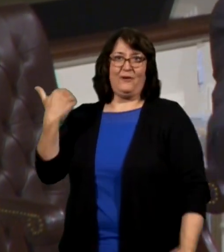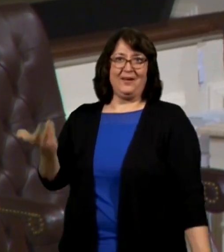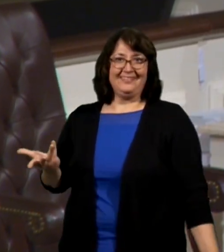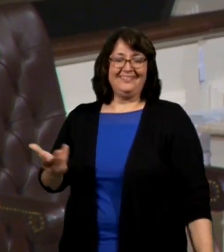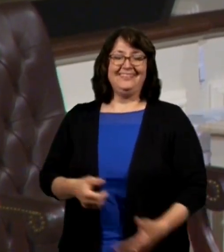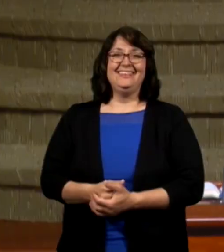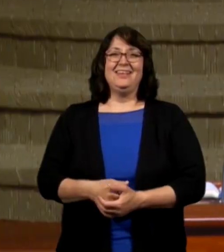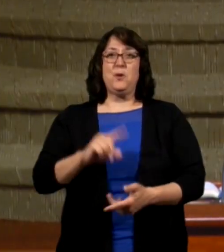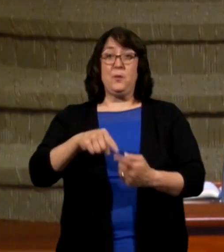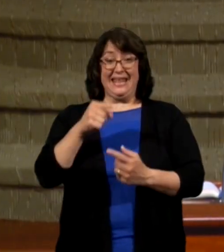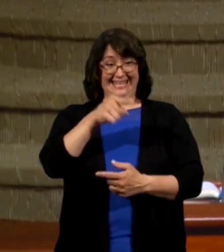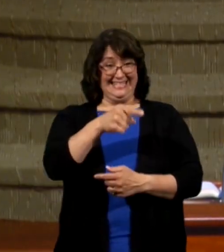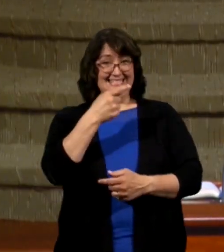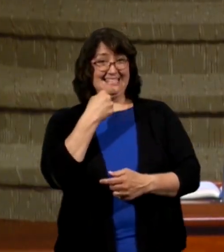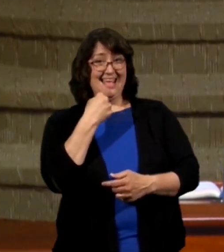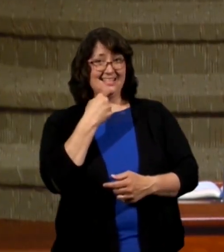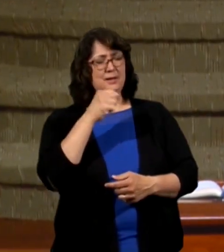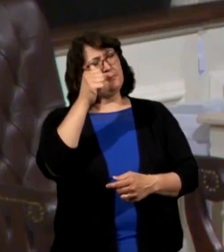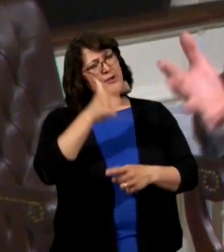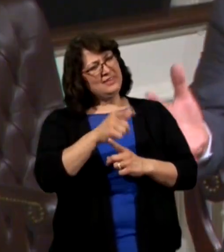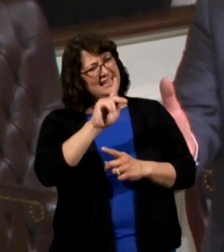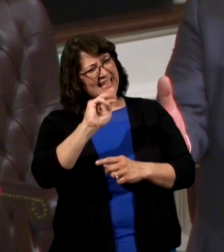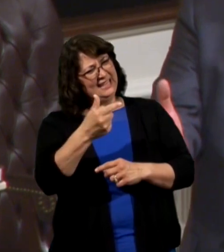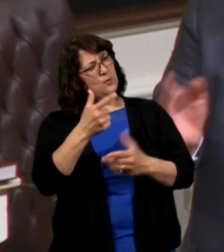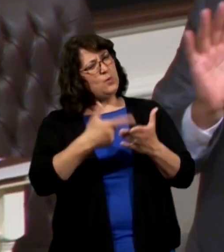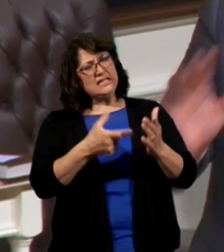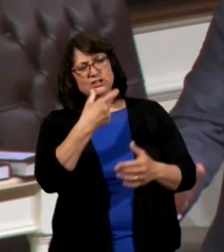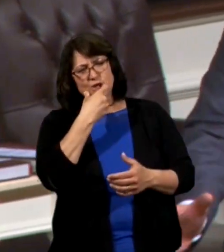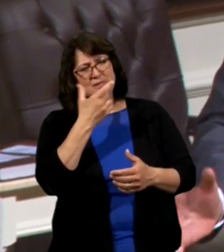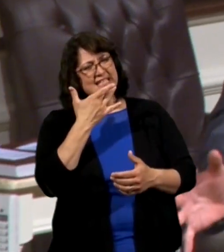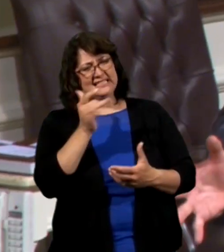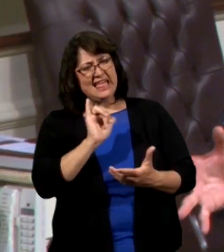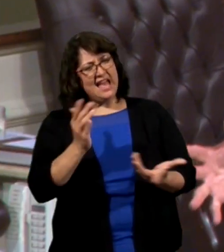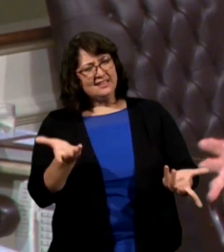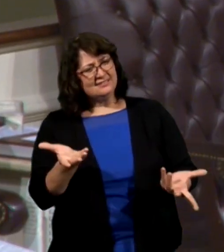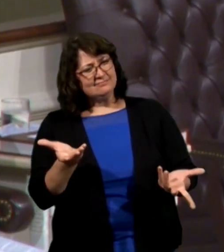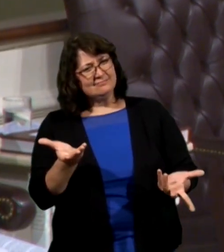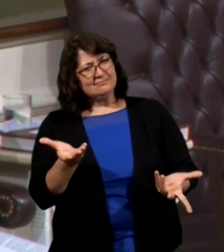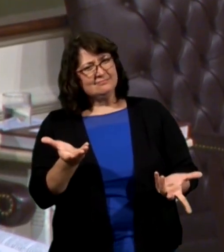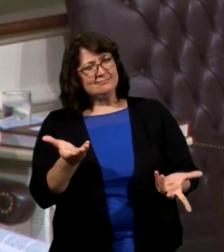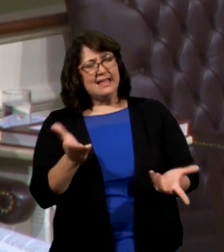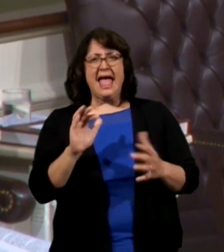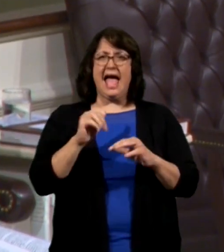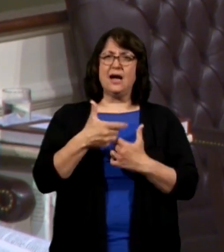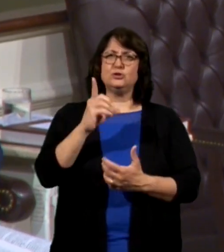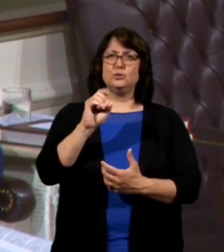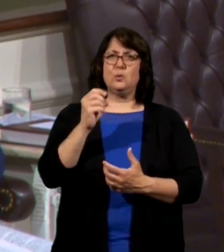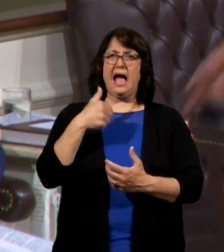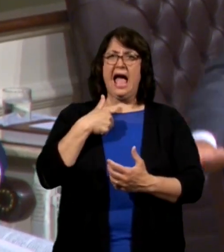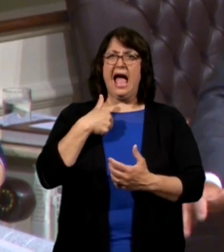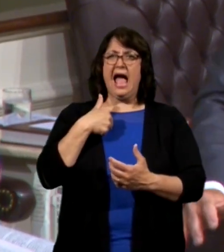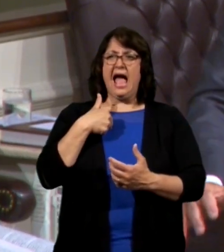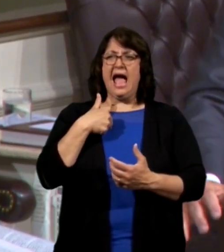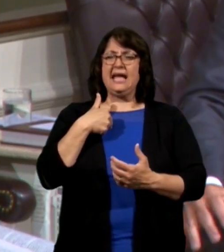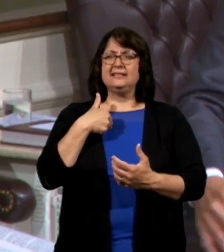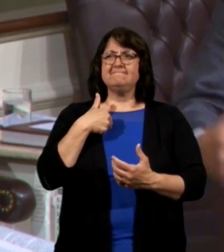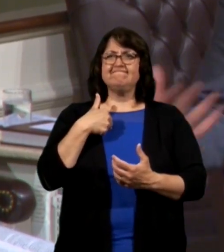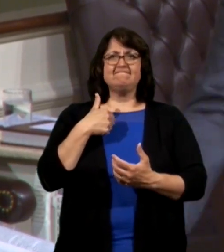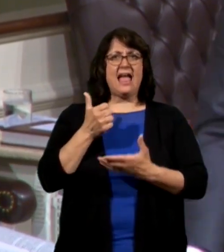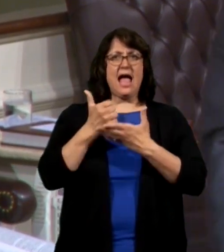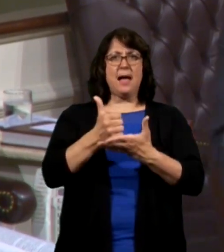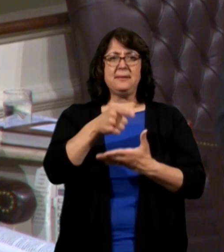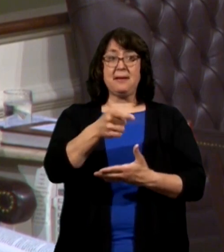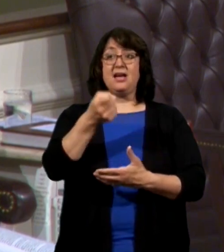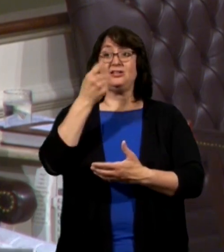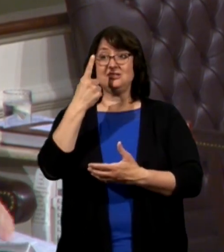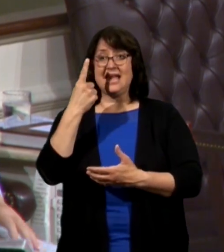And when he says, Brother King, what does a donut taste like? How do I get him from